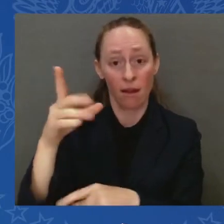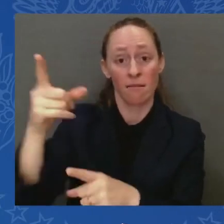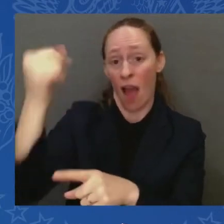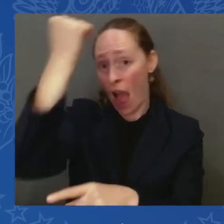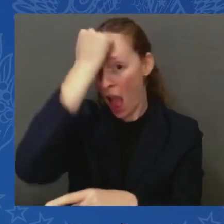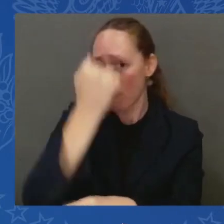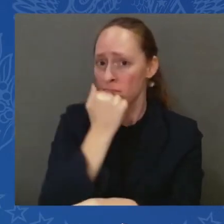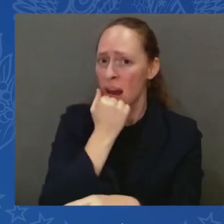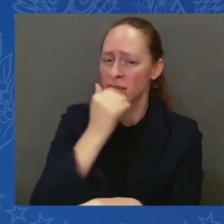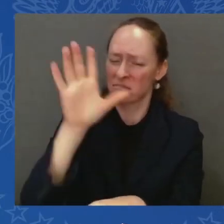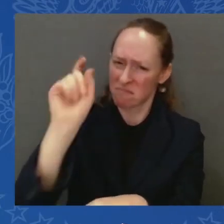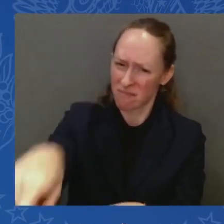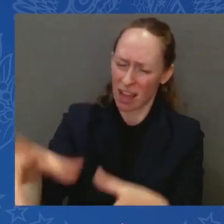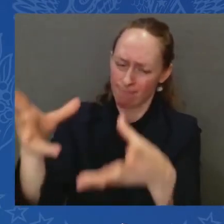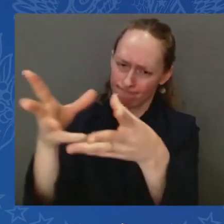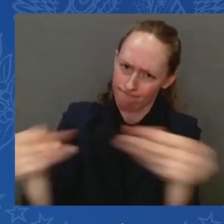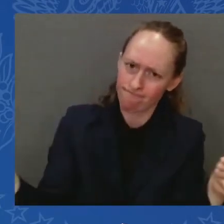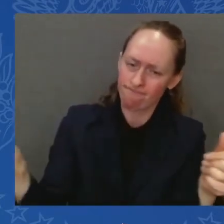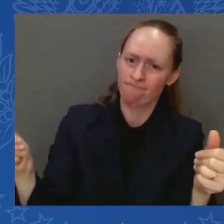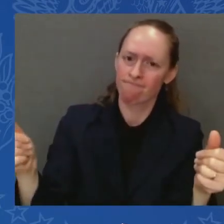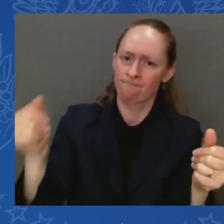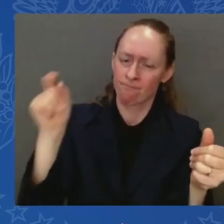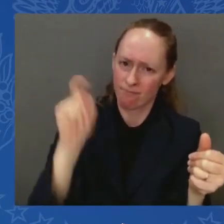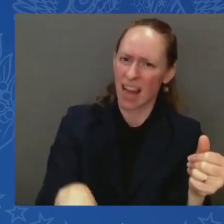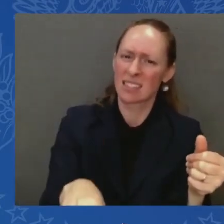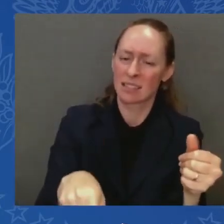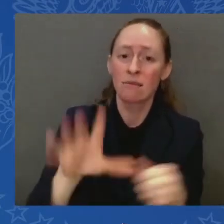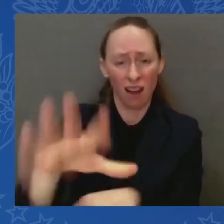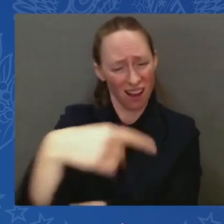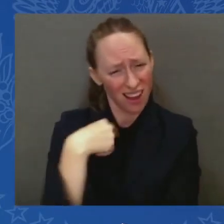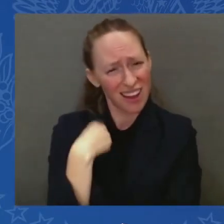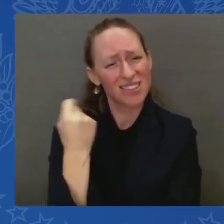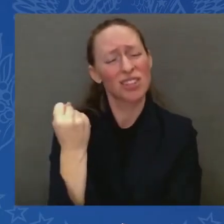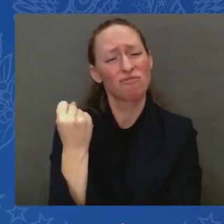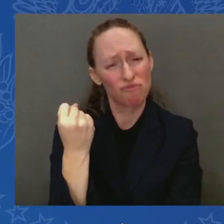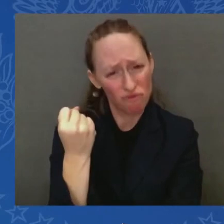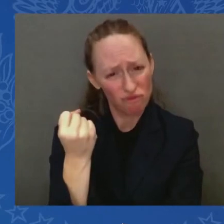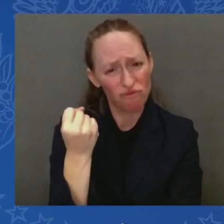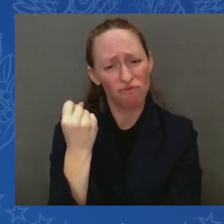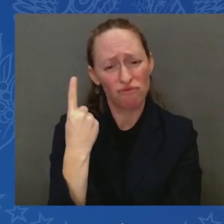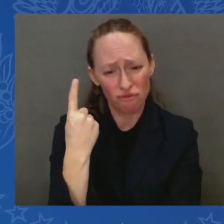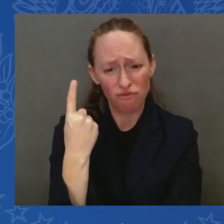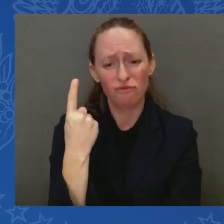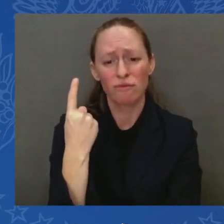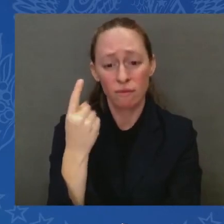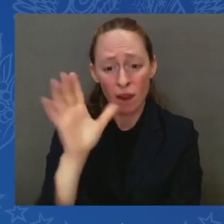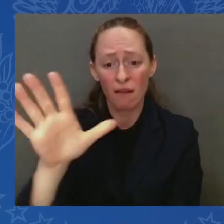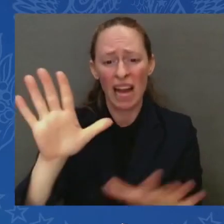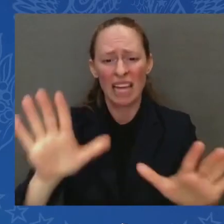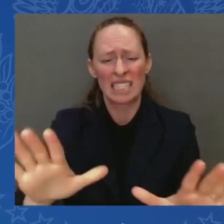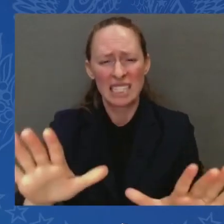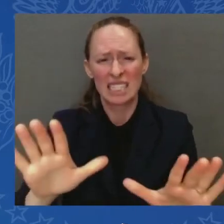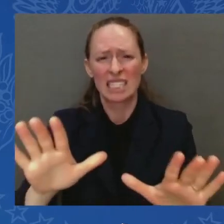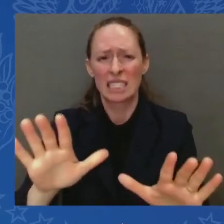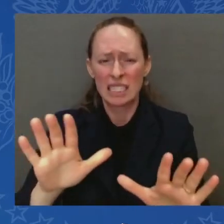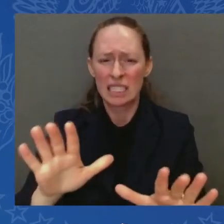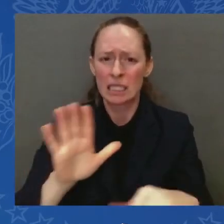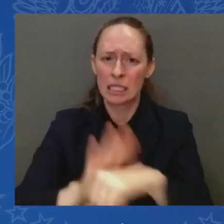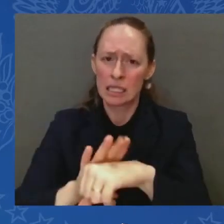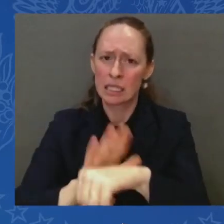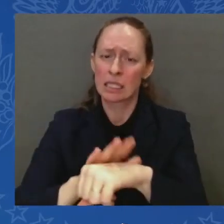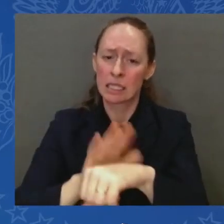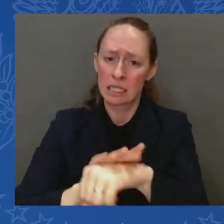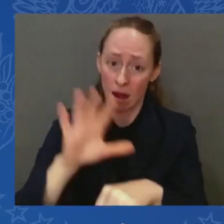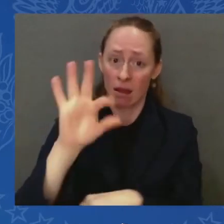enraged in the United States. While we sought justice and got justice, we also made mistakes. I'm the first U.S.